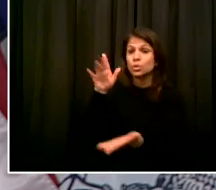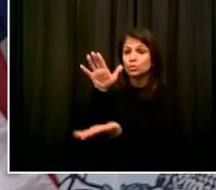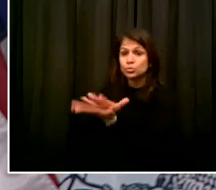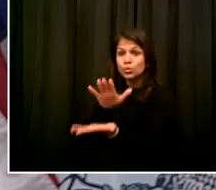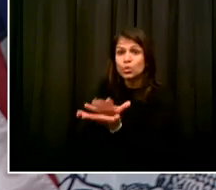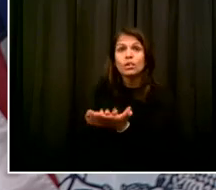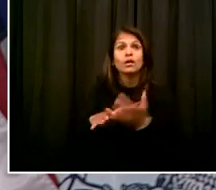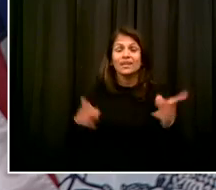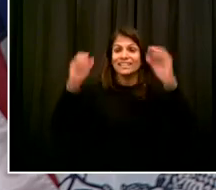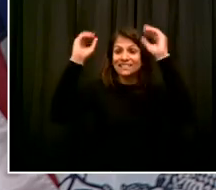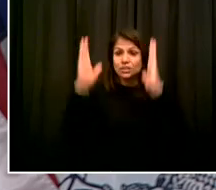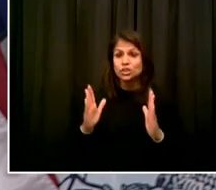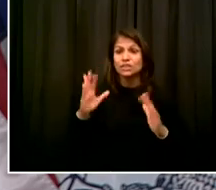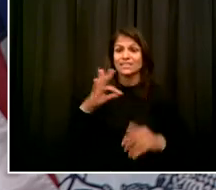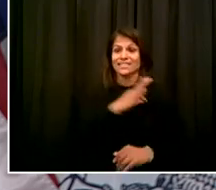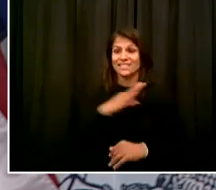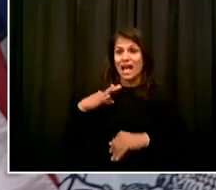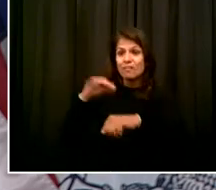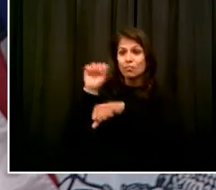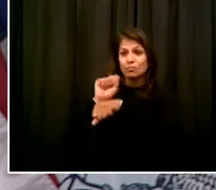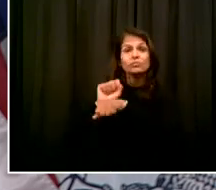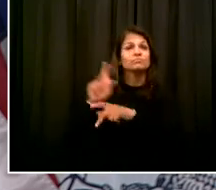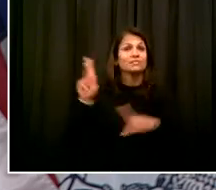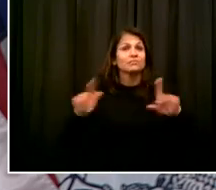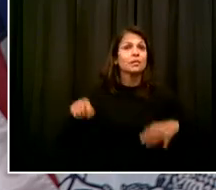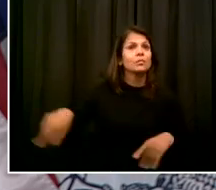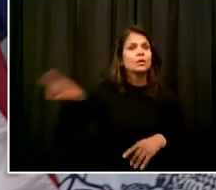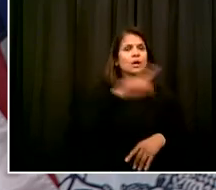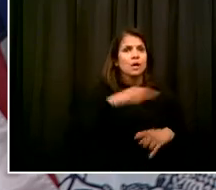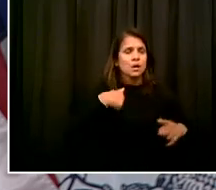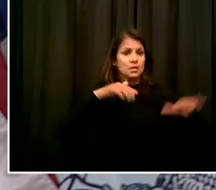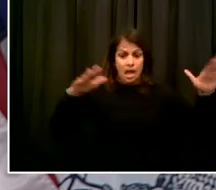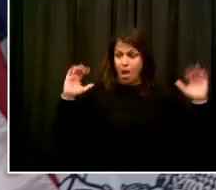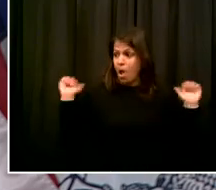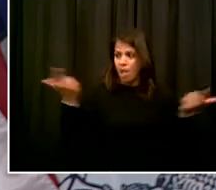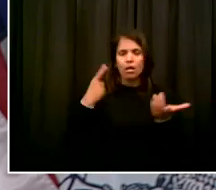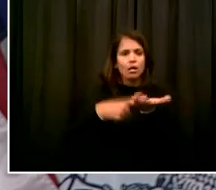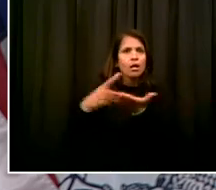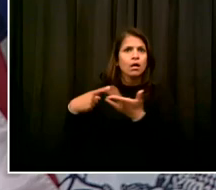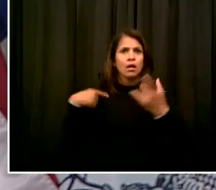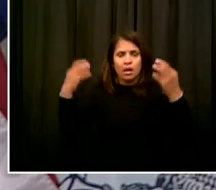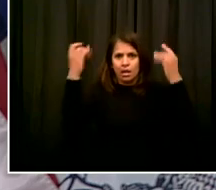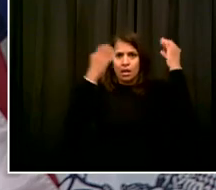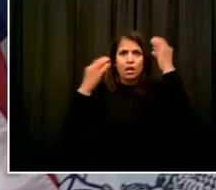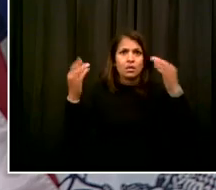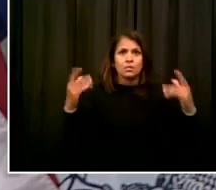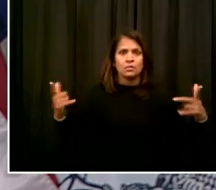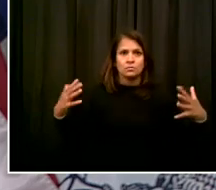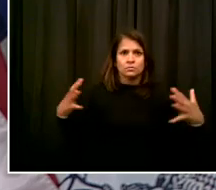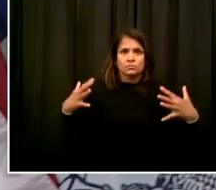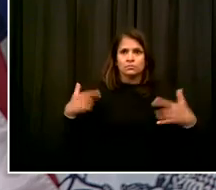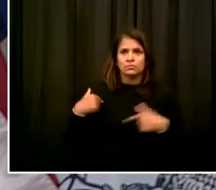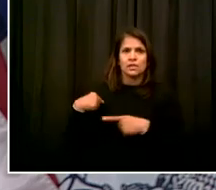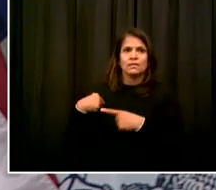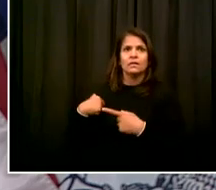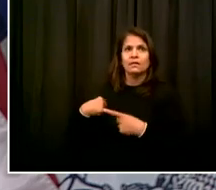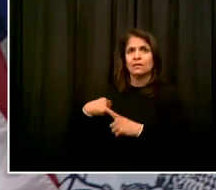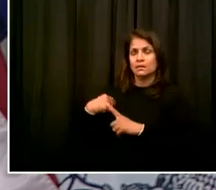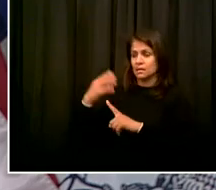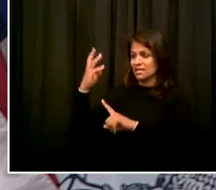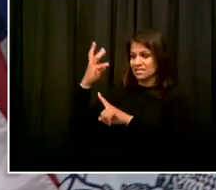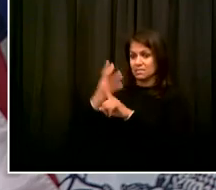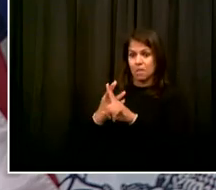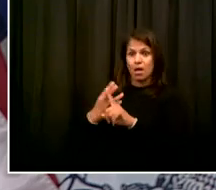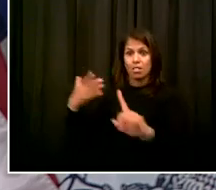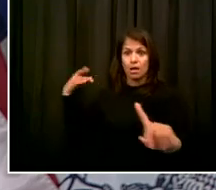everyone's feeling the pain and the challenges of the last six months. And that means we have to address the mental health needs of our school